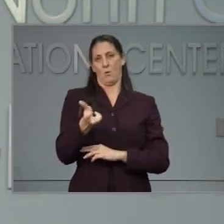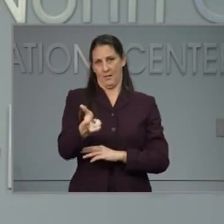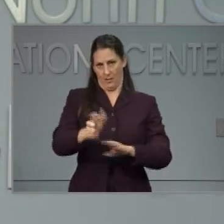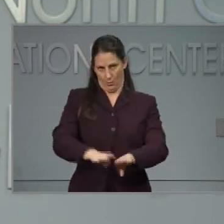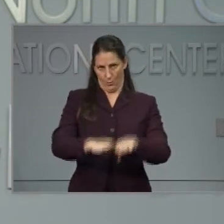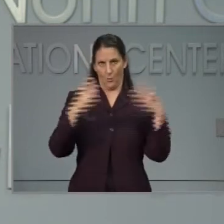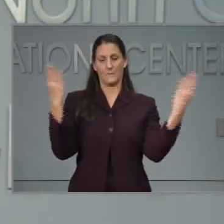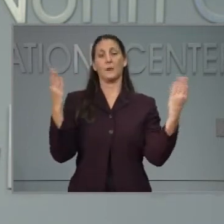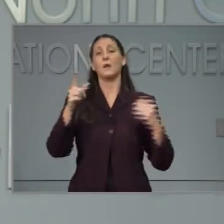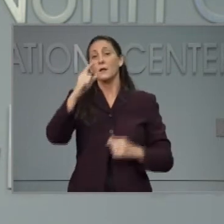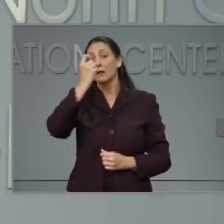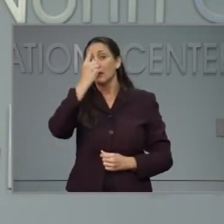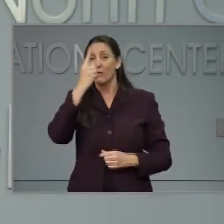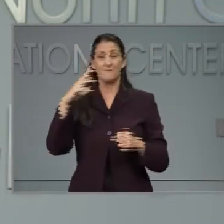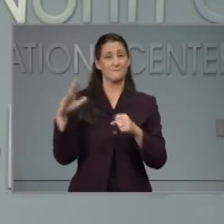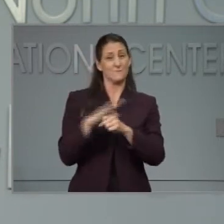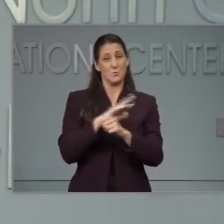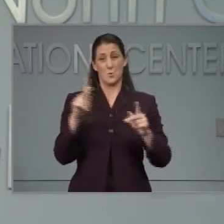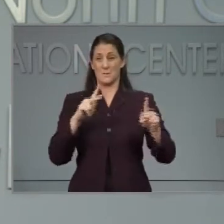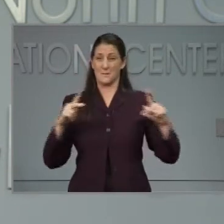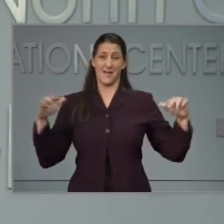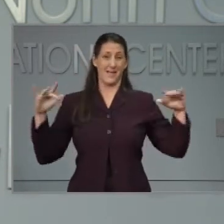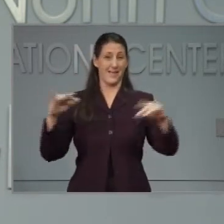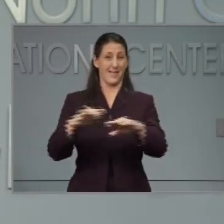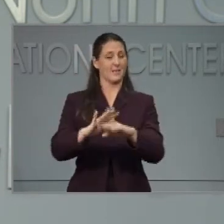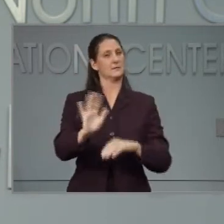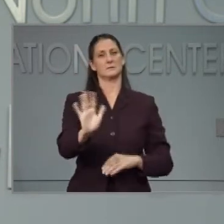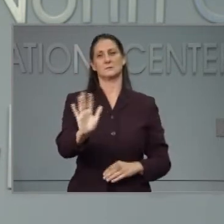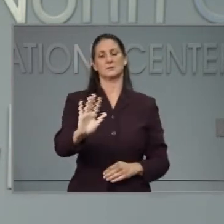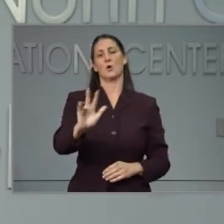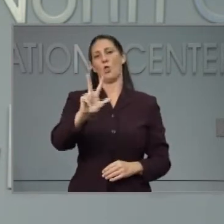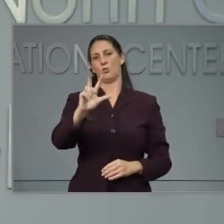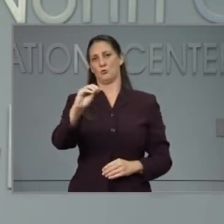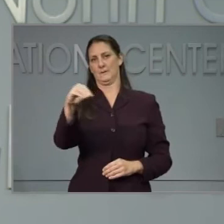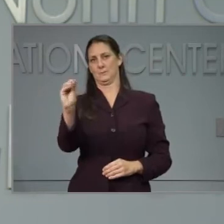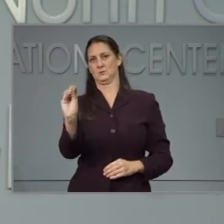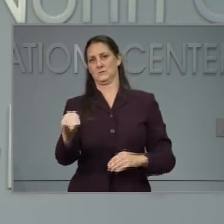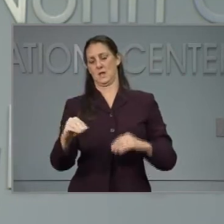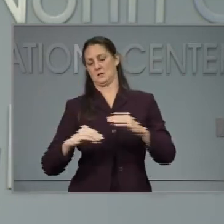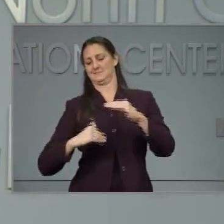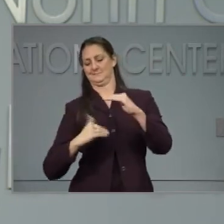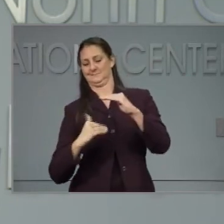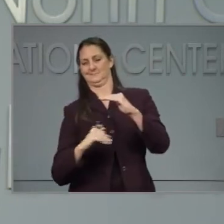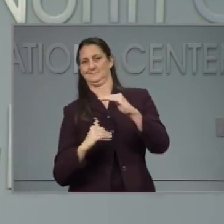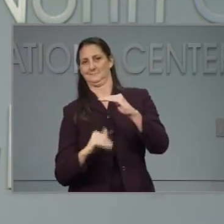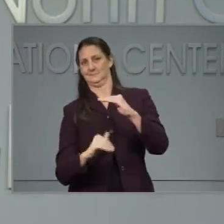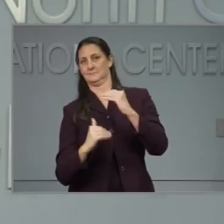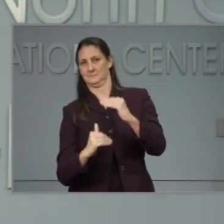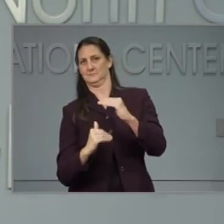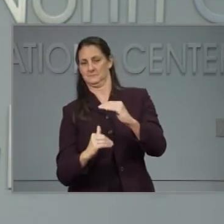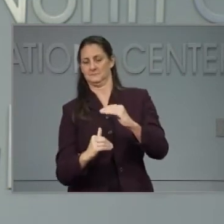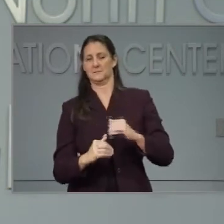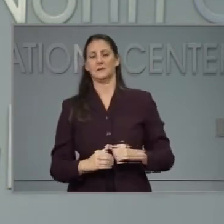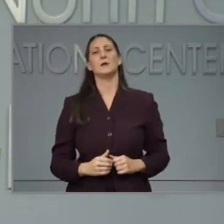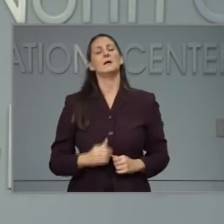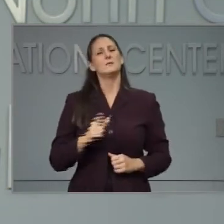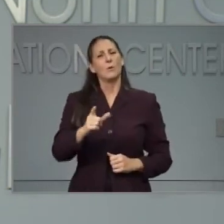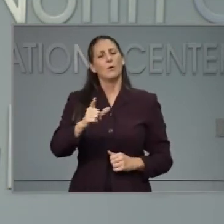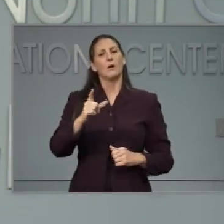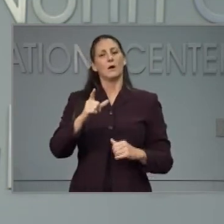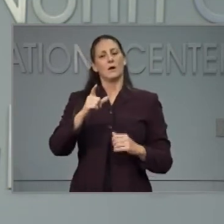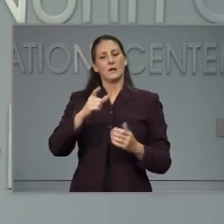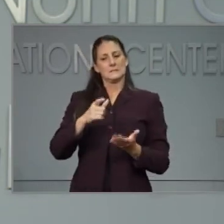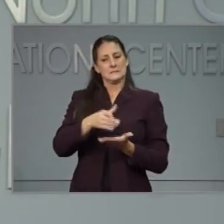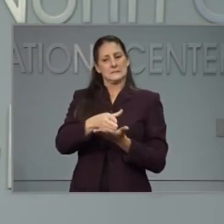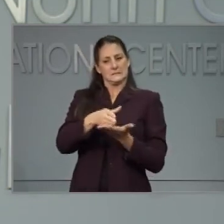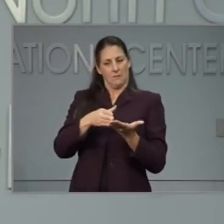And this is part of the indoor exercise movement forward that we're